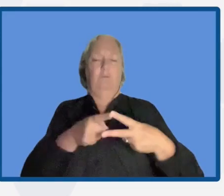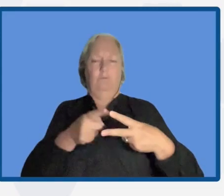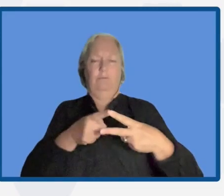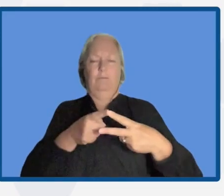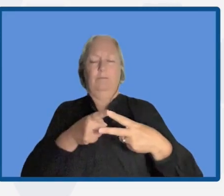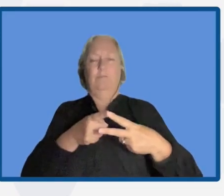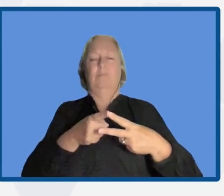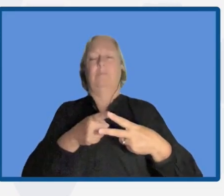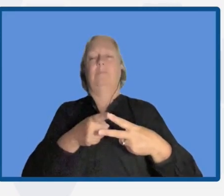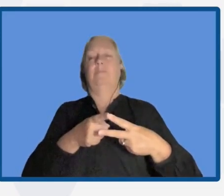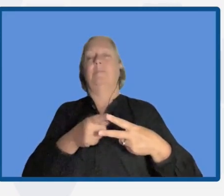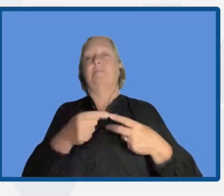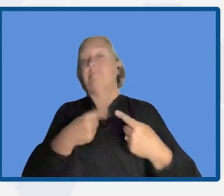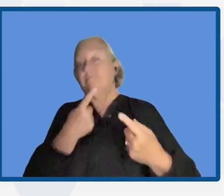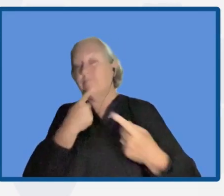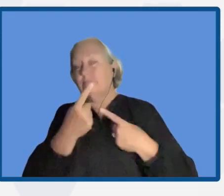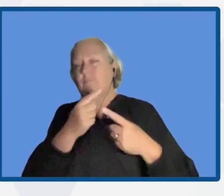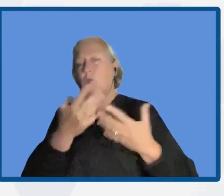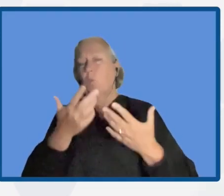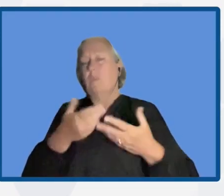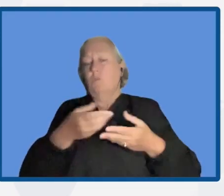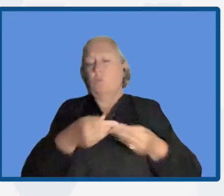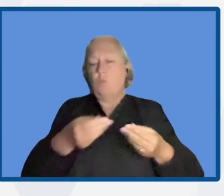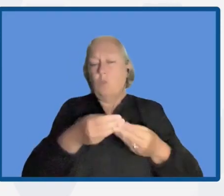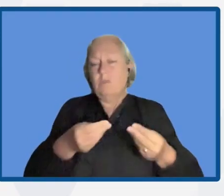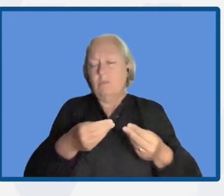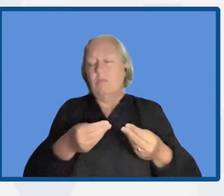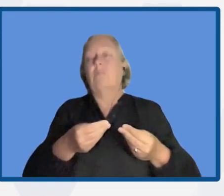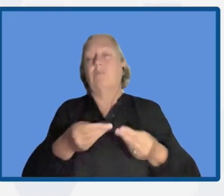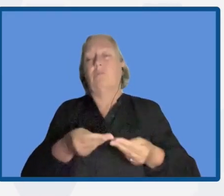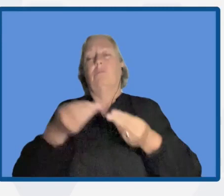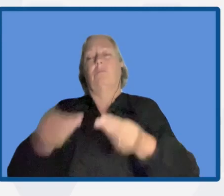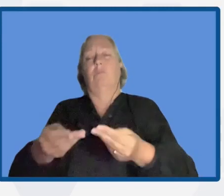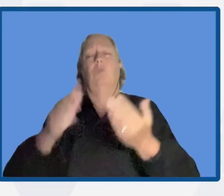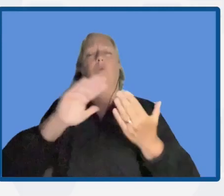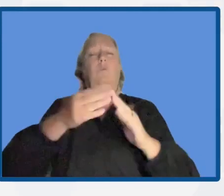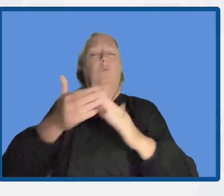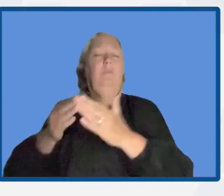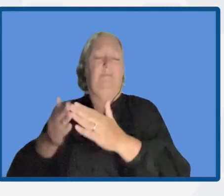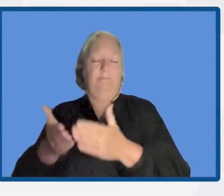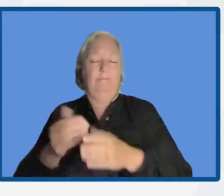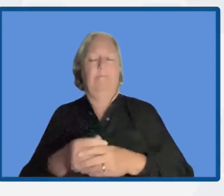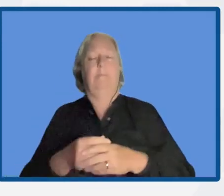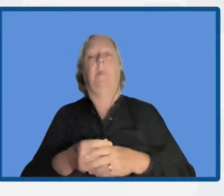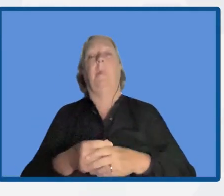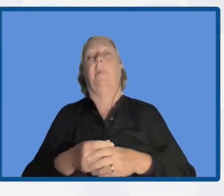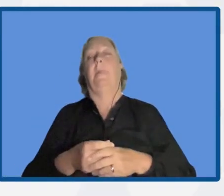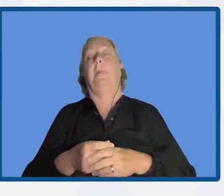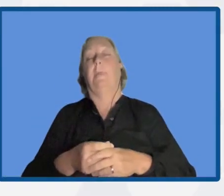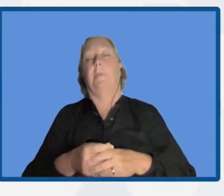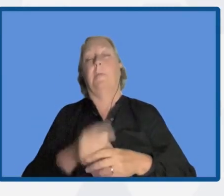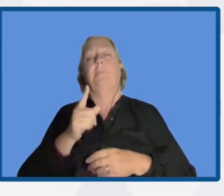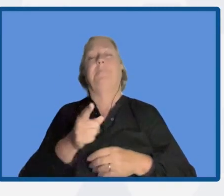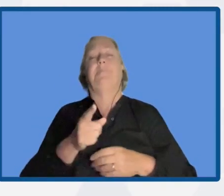assessing the resources available to communities, everything that has to do with the goods and services